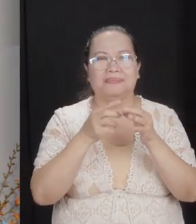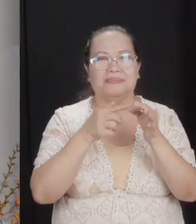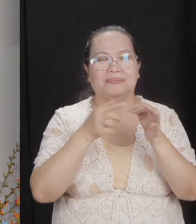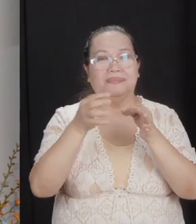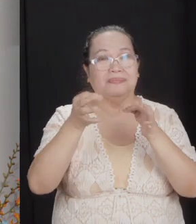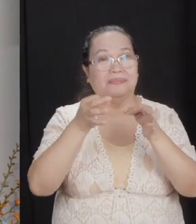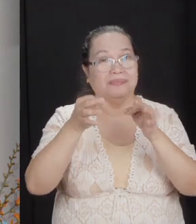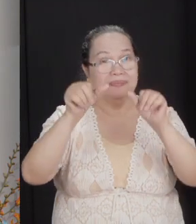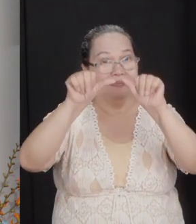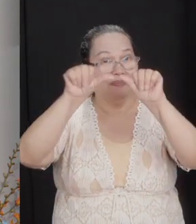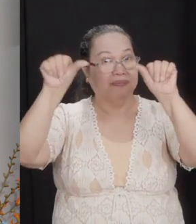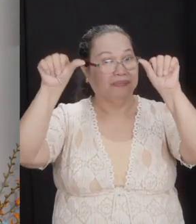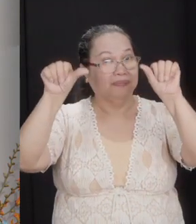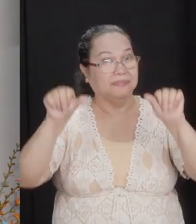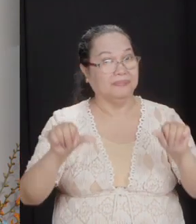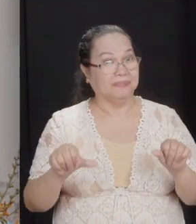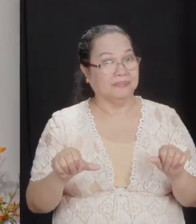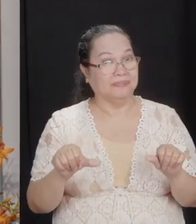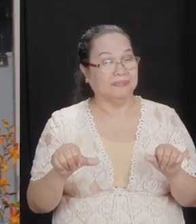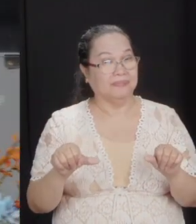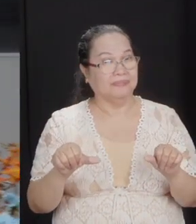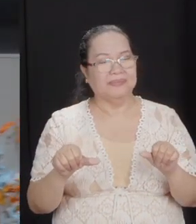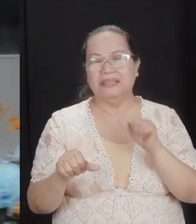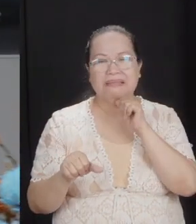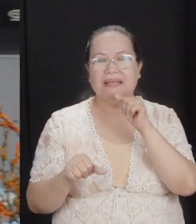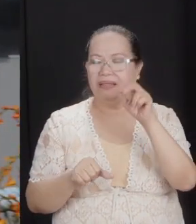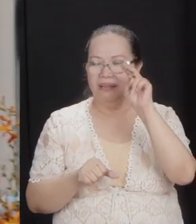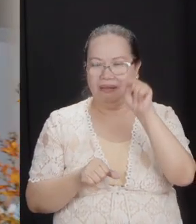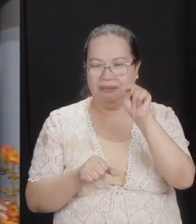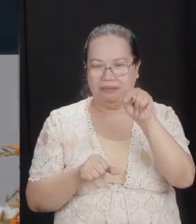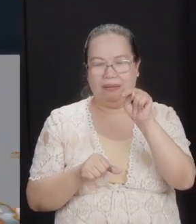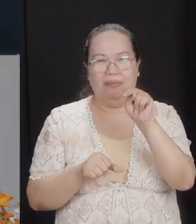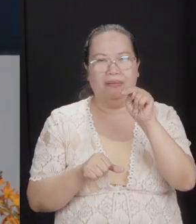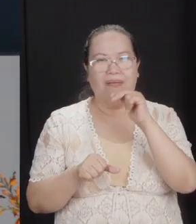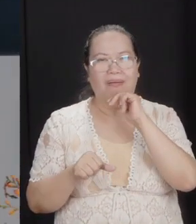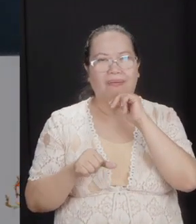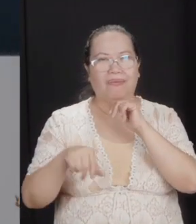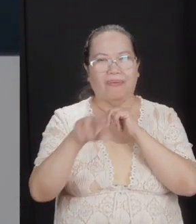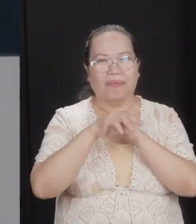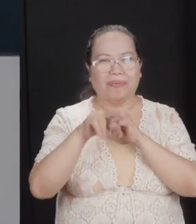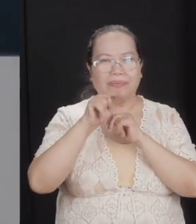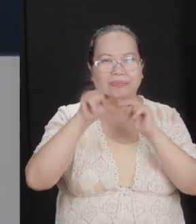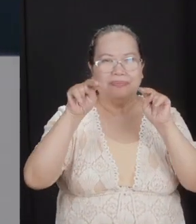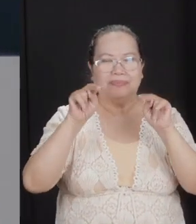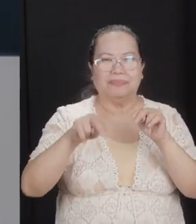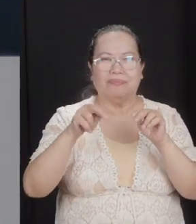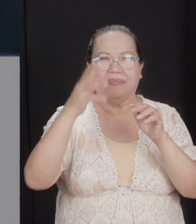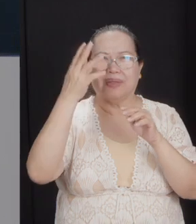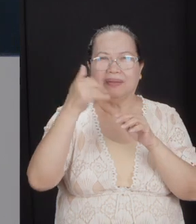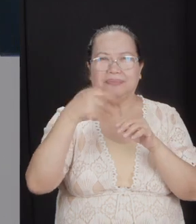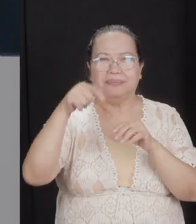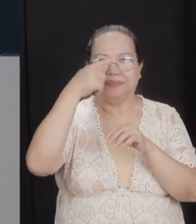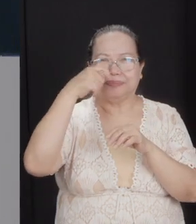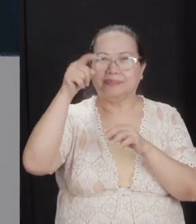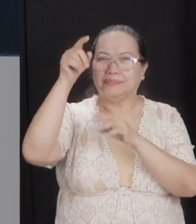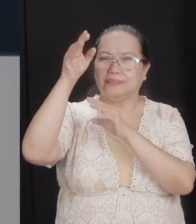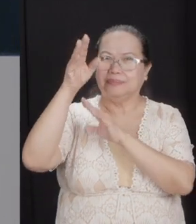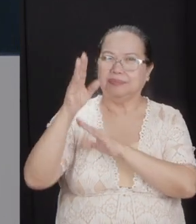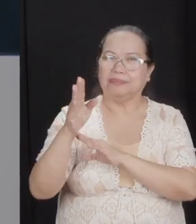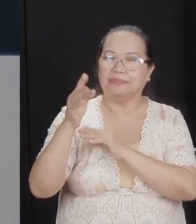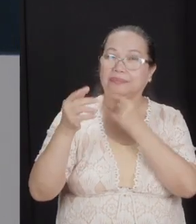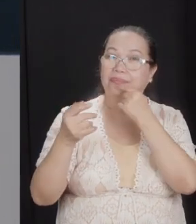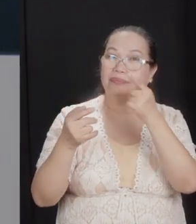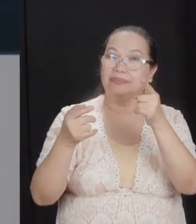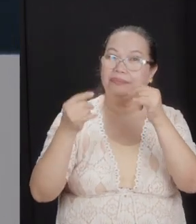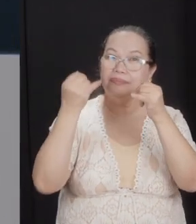altar was completely unnecessary. It was not necessary. Why? Because God told